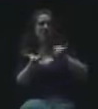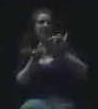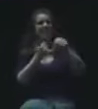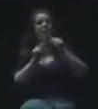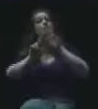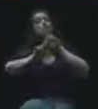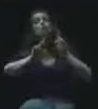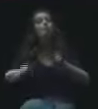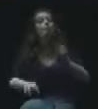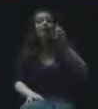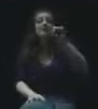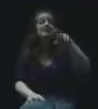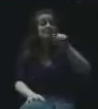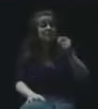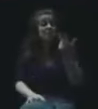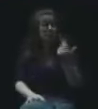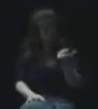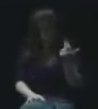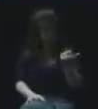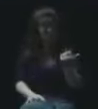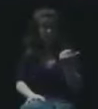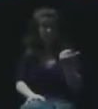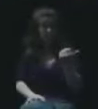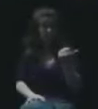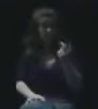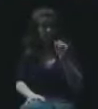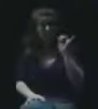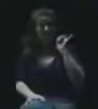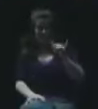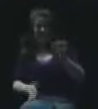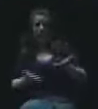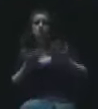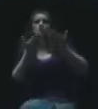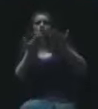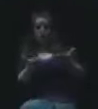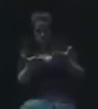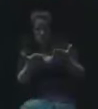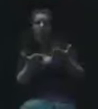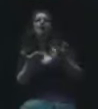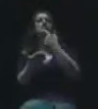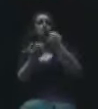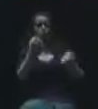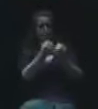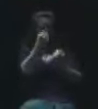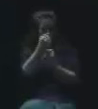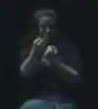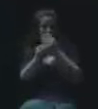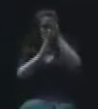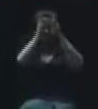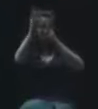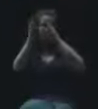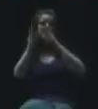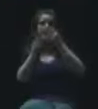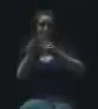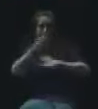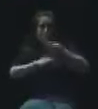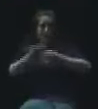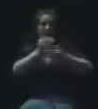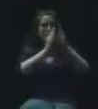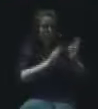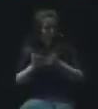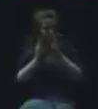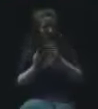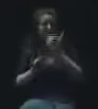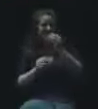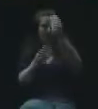on September 13th, that there was that donation to support strategic budget planning. So that was